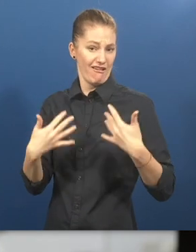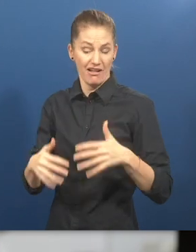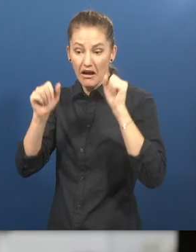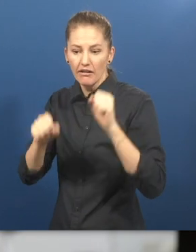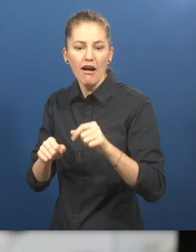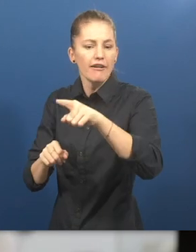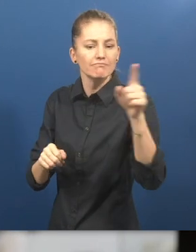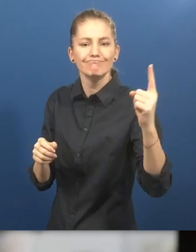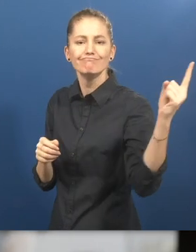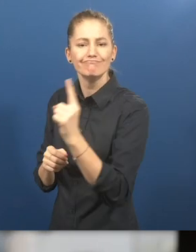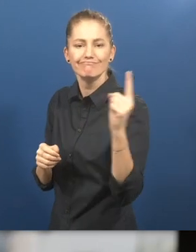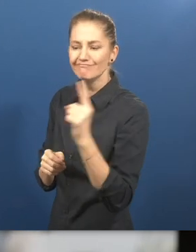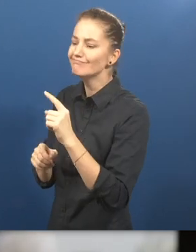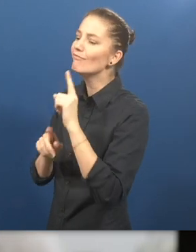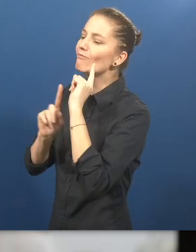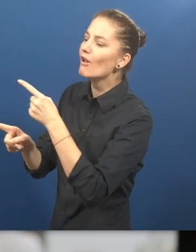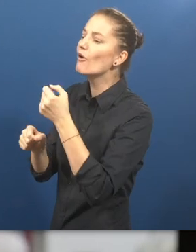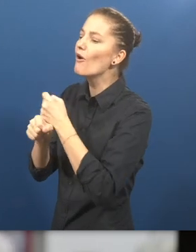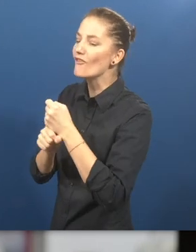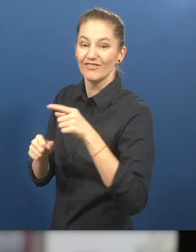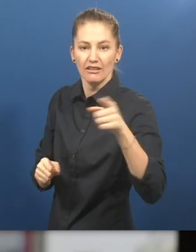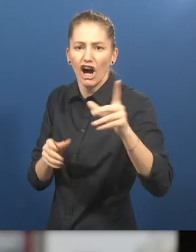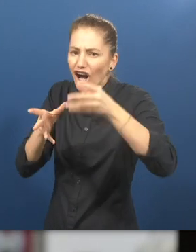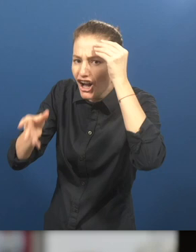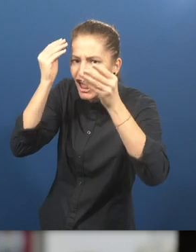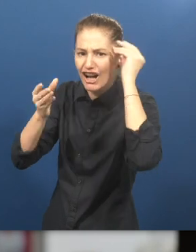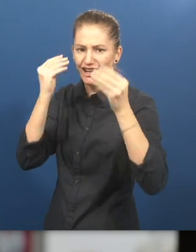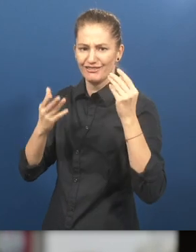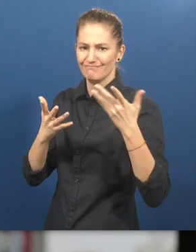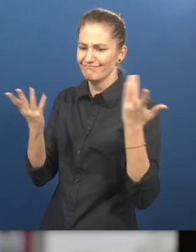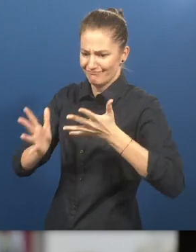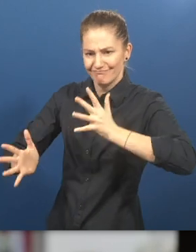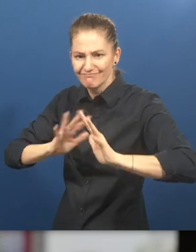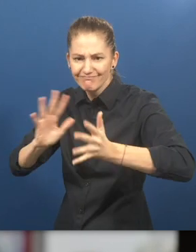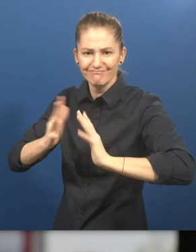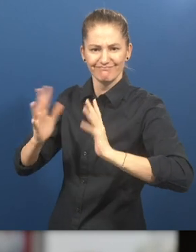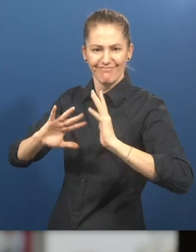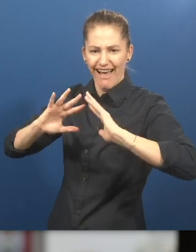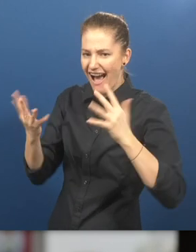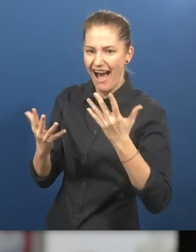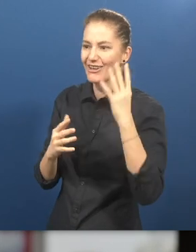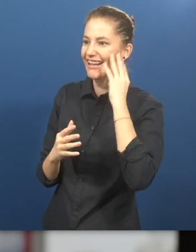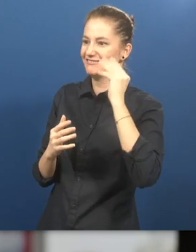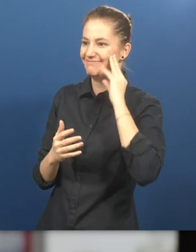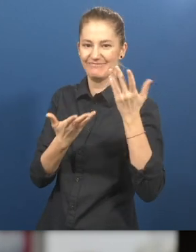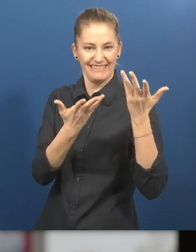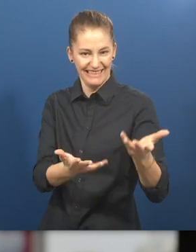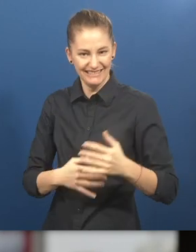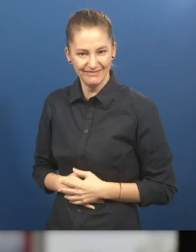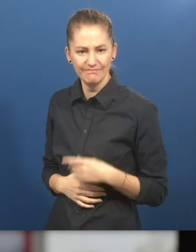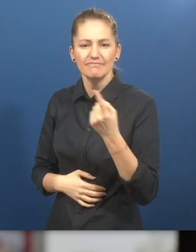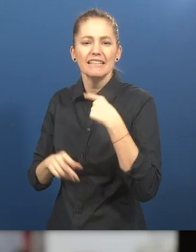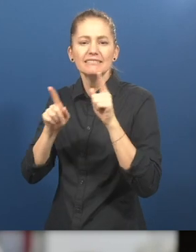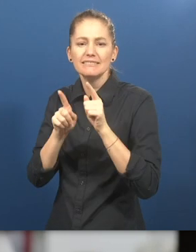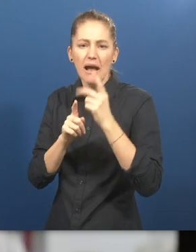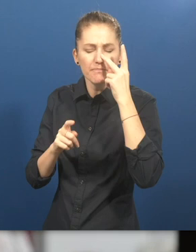created a unique third space where customers can learn to sign as part of their coffee experience. We set out trying to create a few jobs for